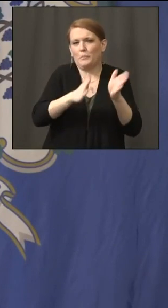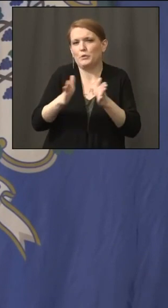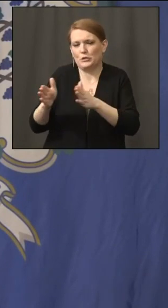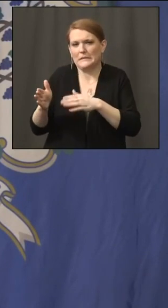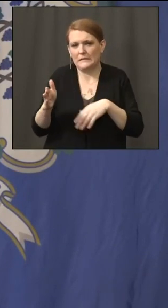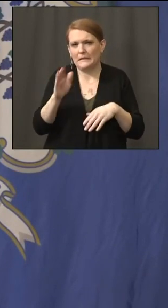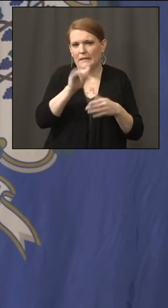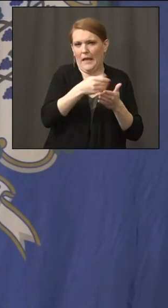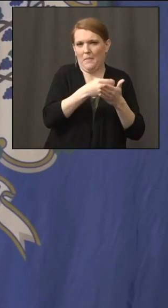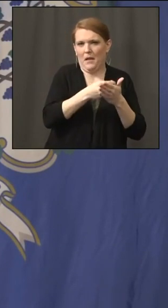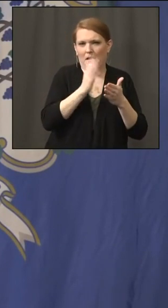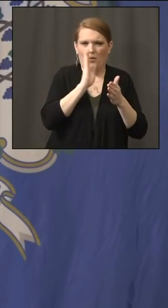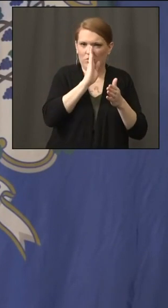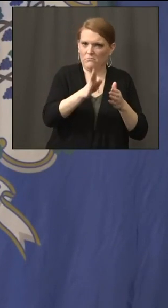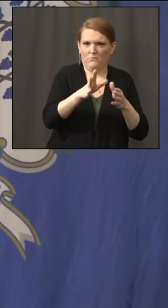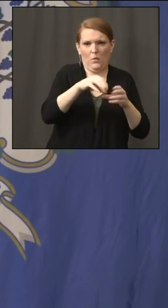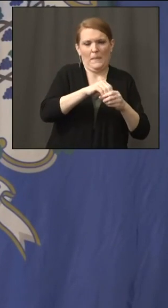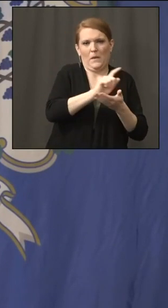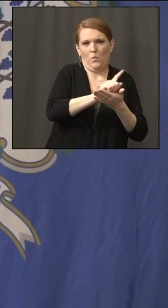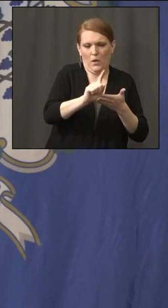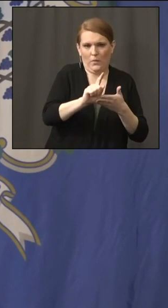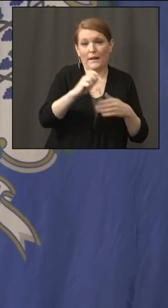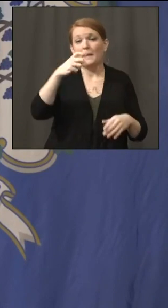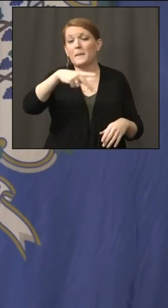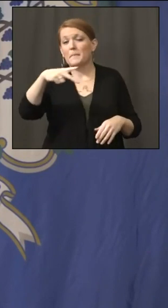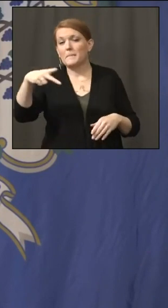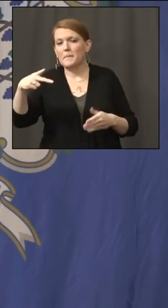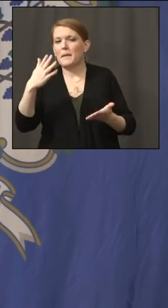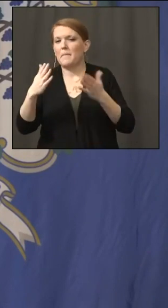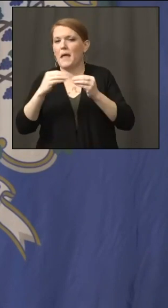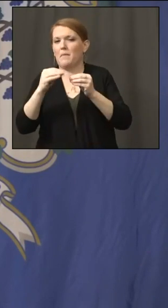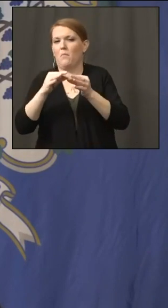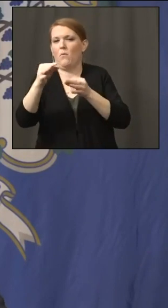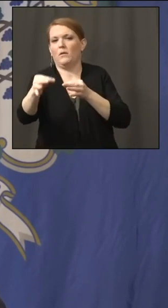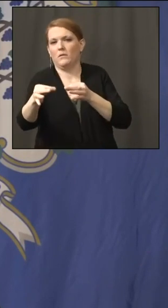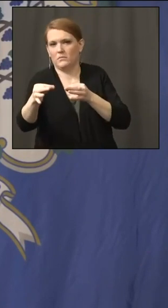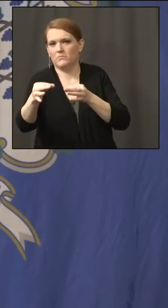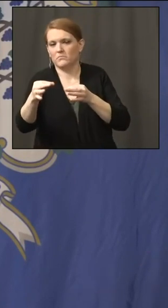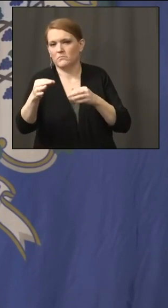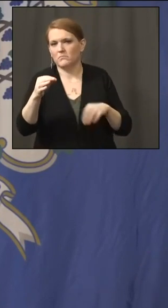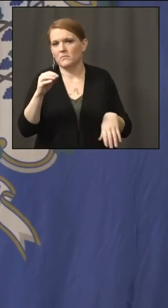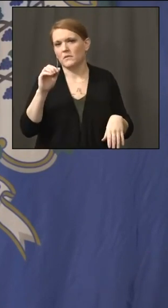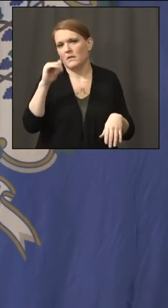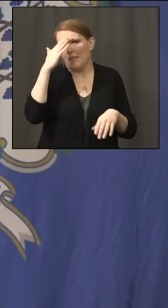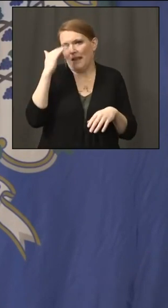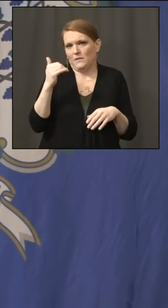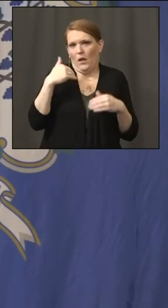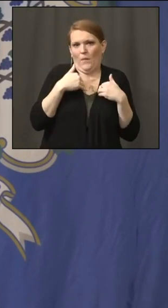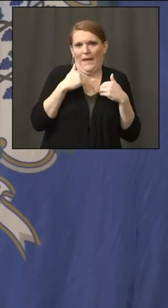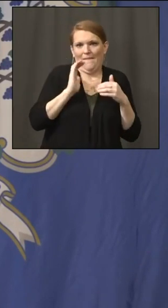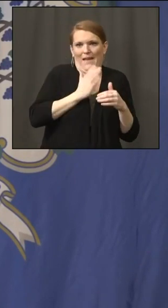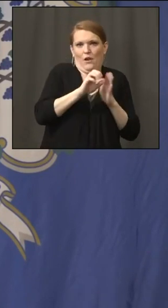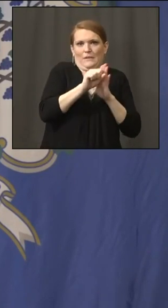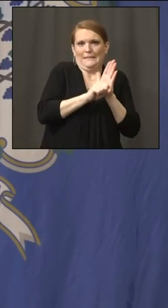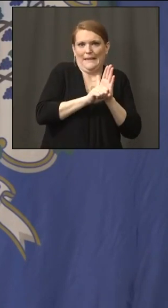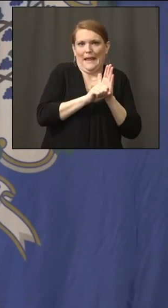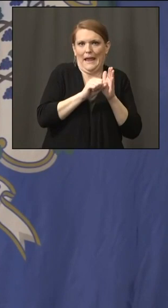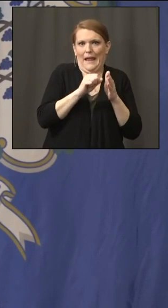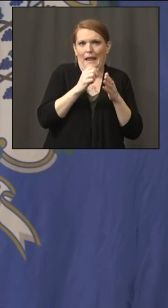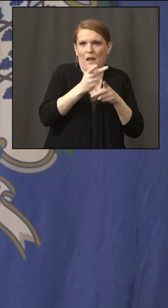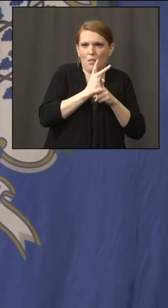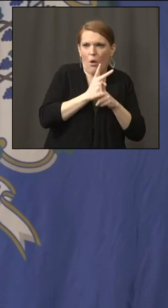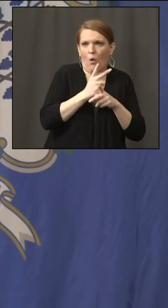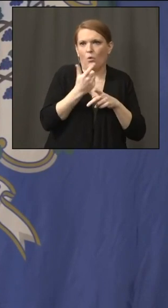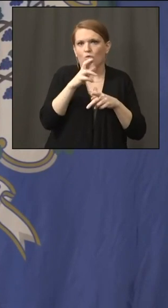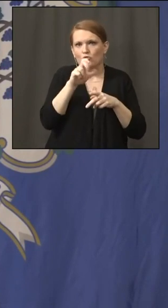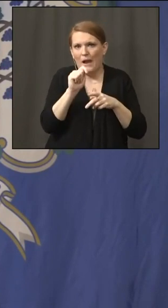PPP will probably take a little bit longer. That's why we've got these interim loan programs or grant programs in place